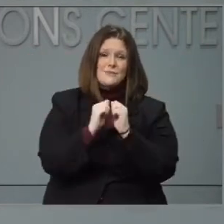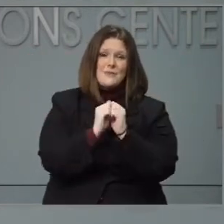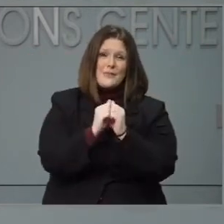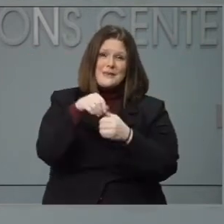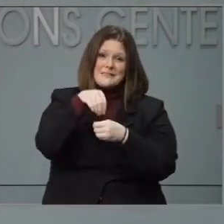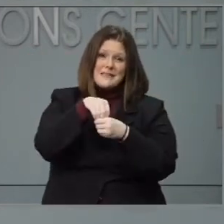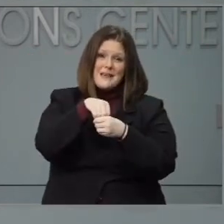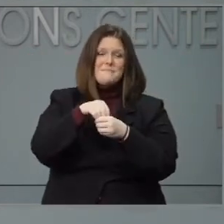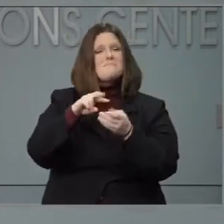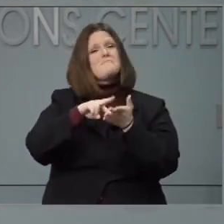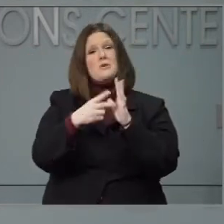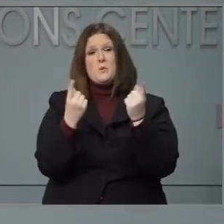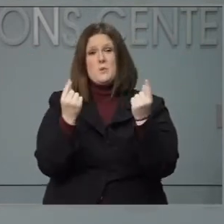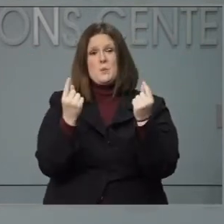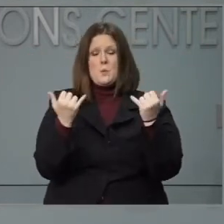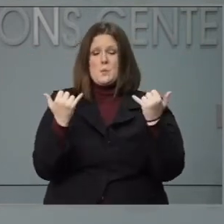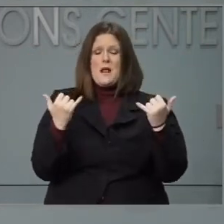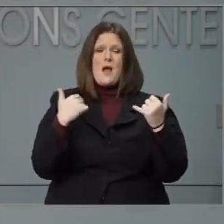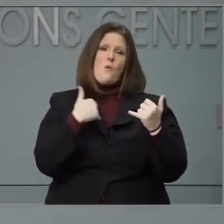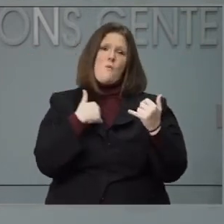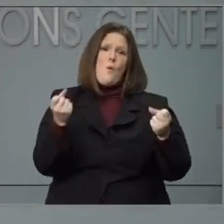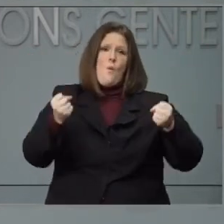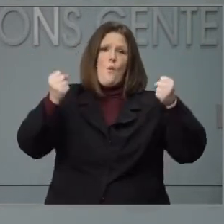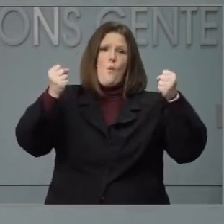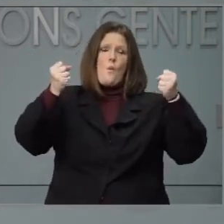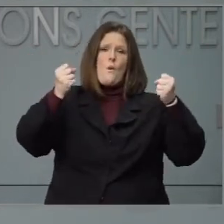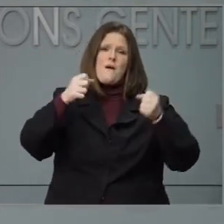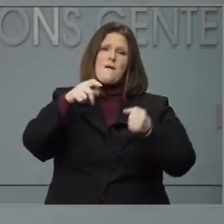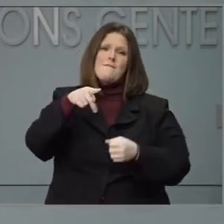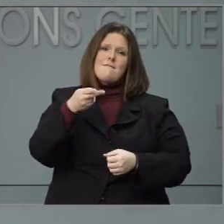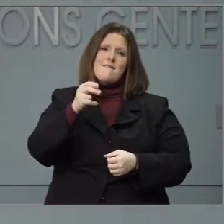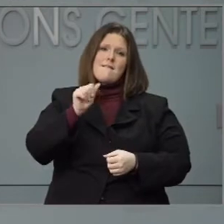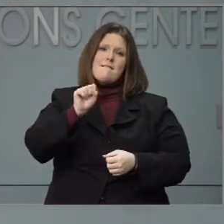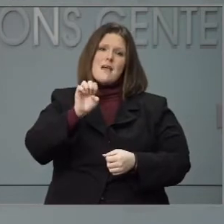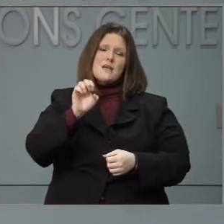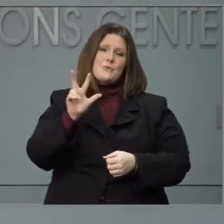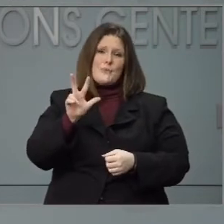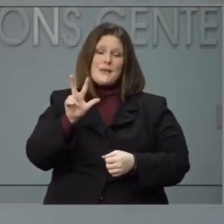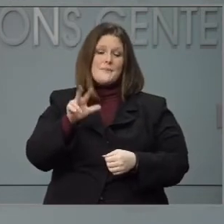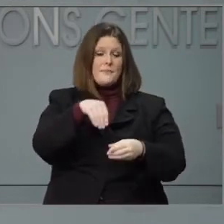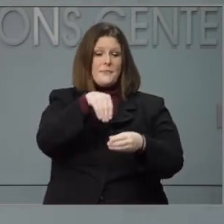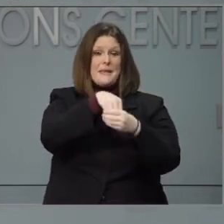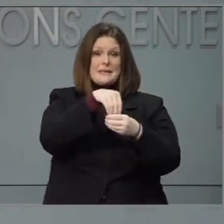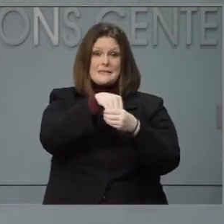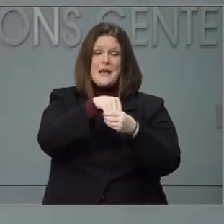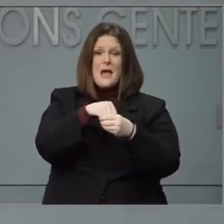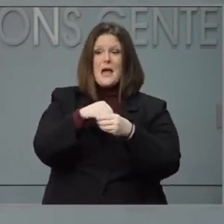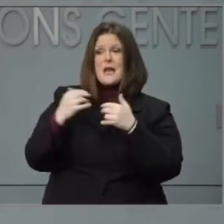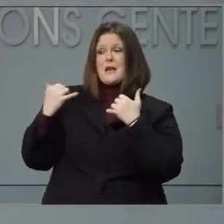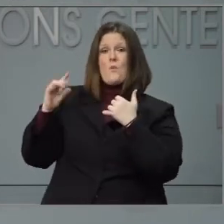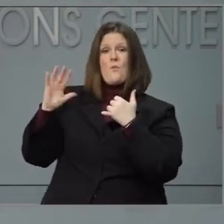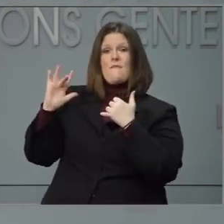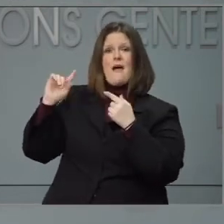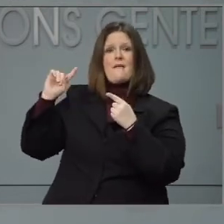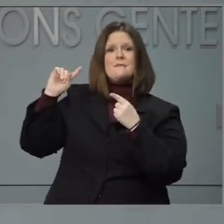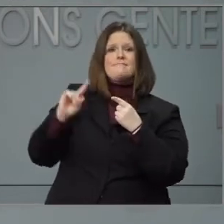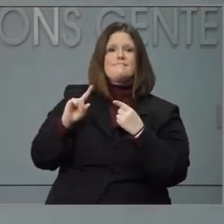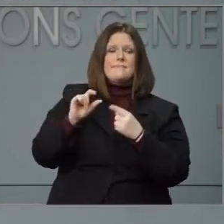three and we will adjust our indoor gathering limit down from 25 to 10 people.